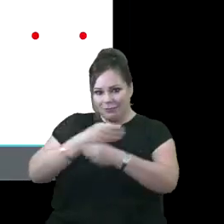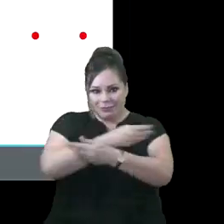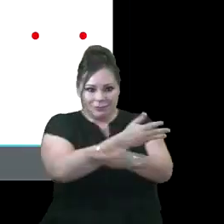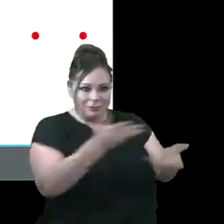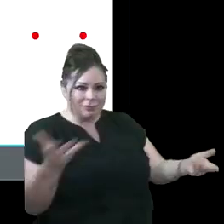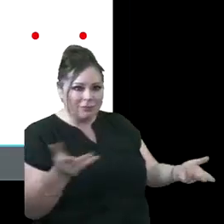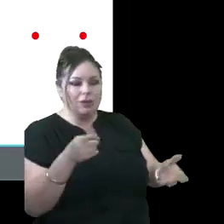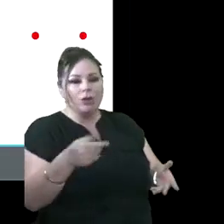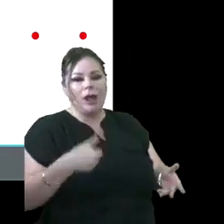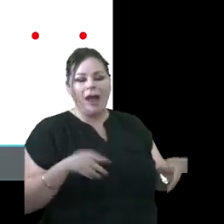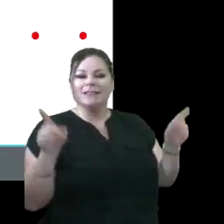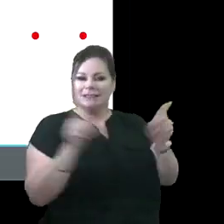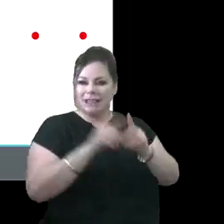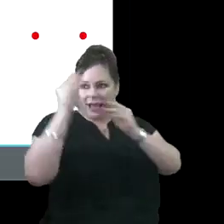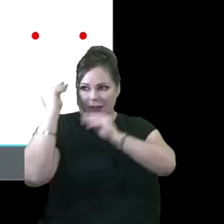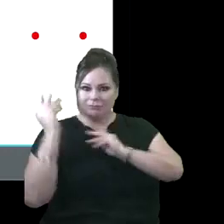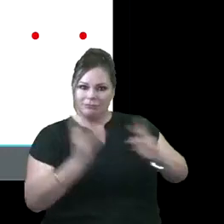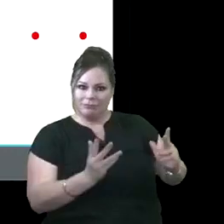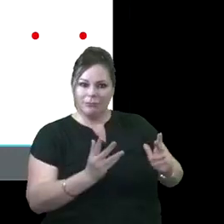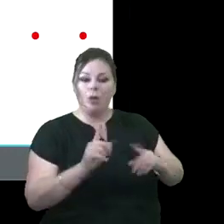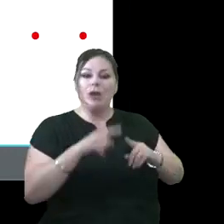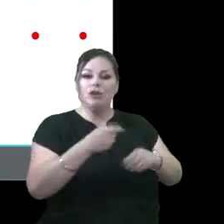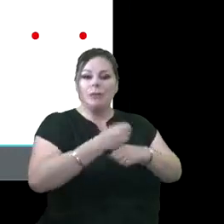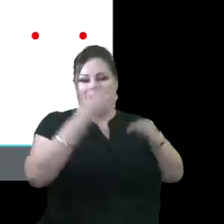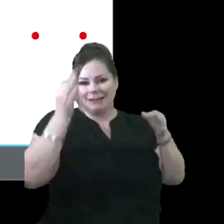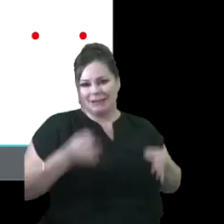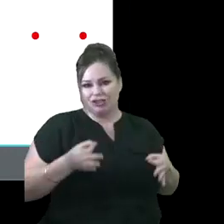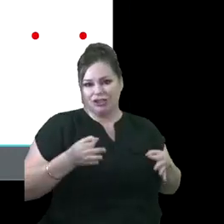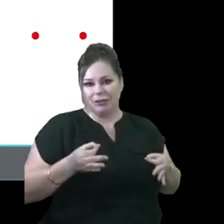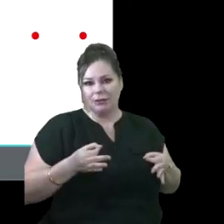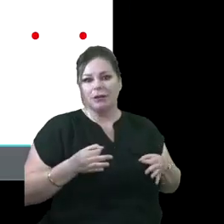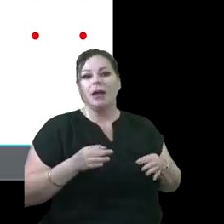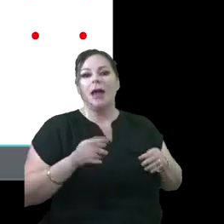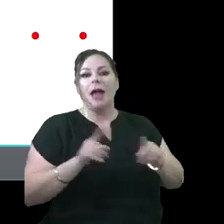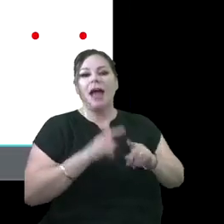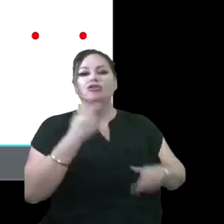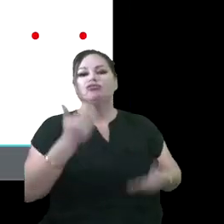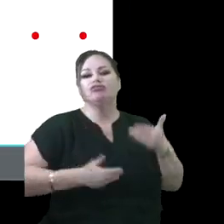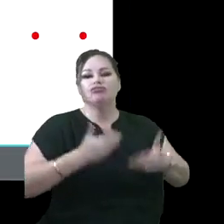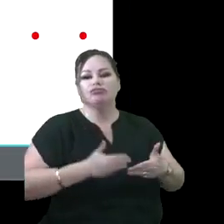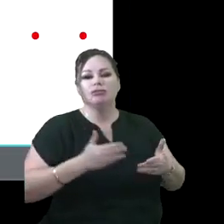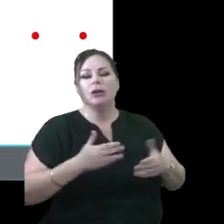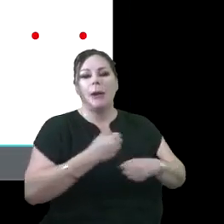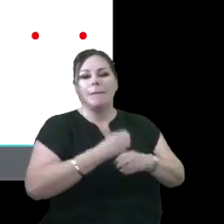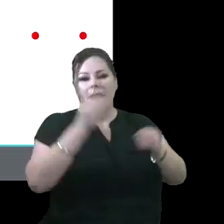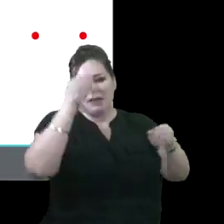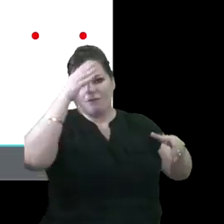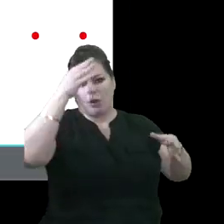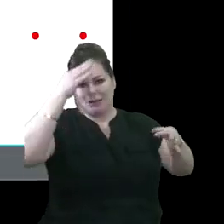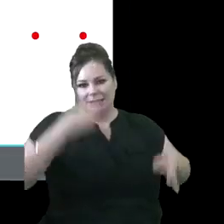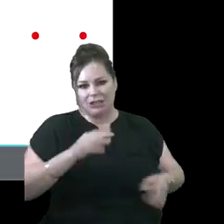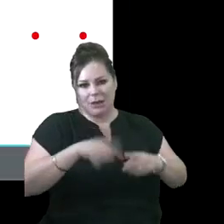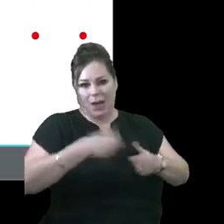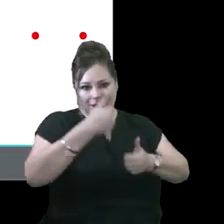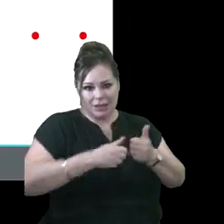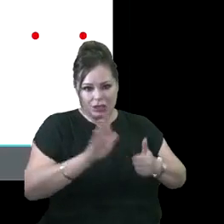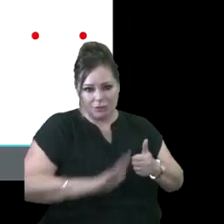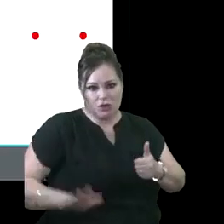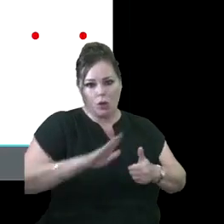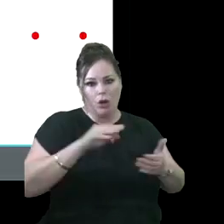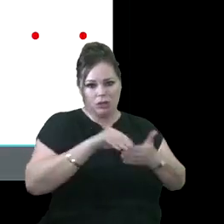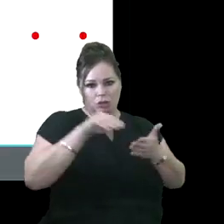have that information in your decision making as you're going about making informed decisions for each of your